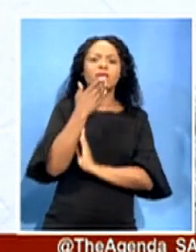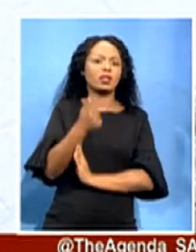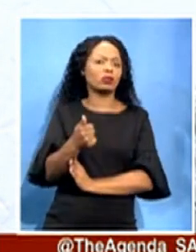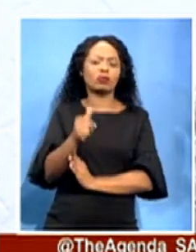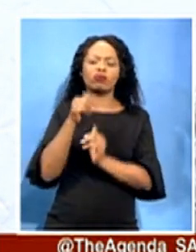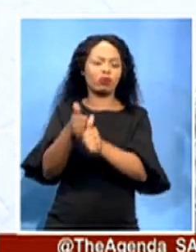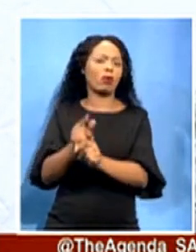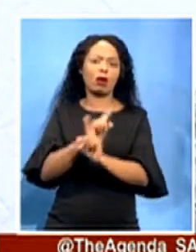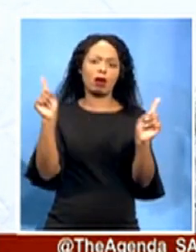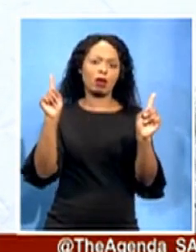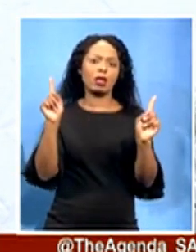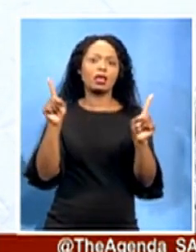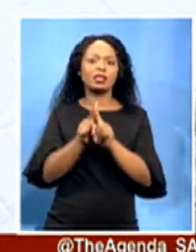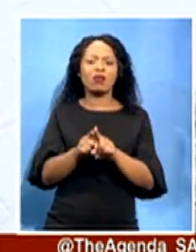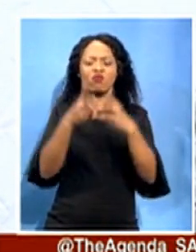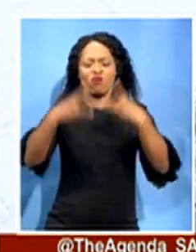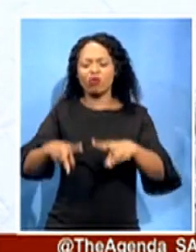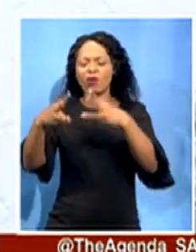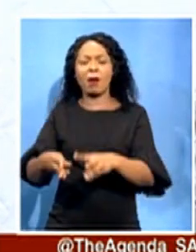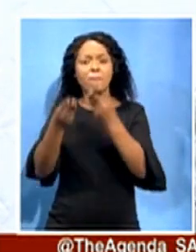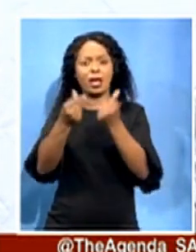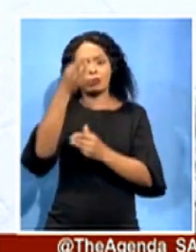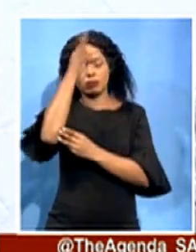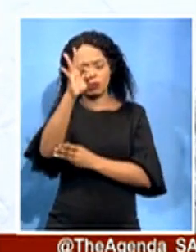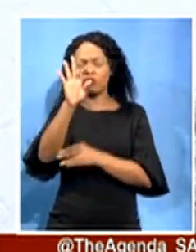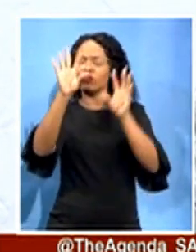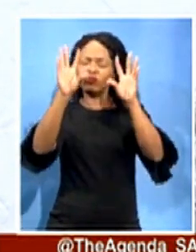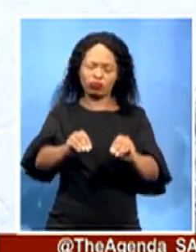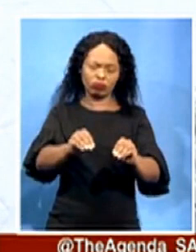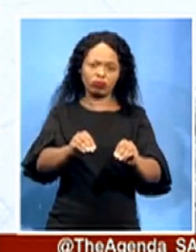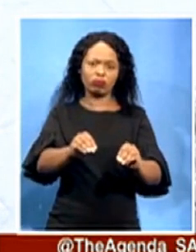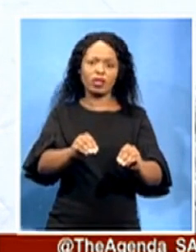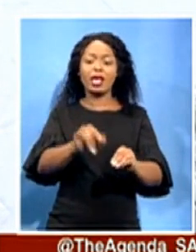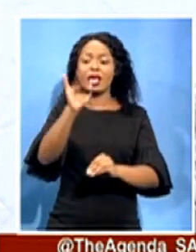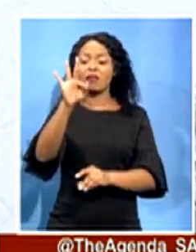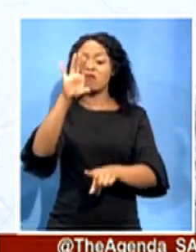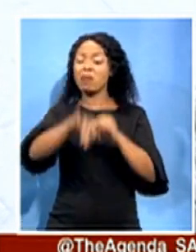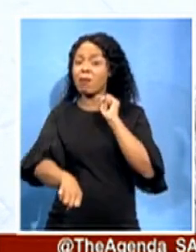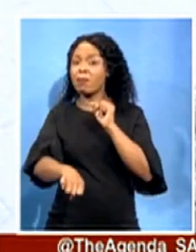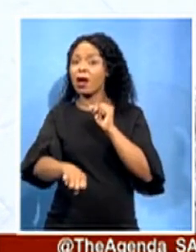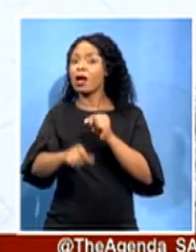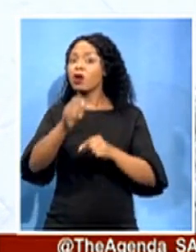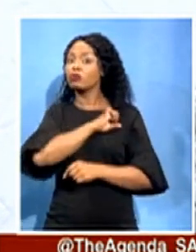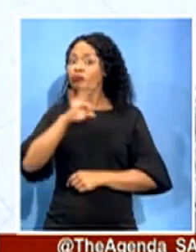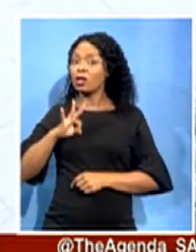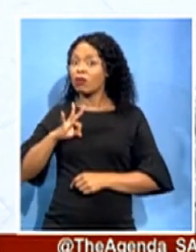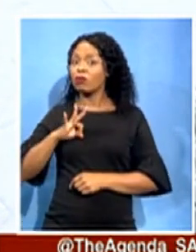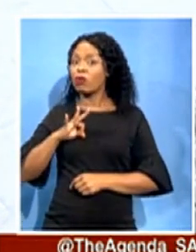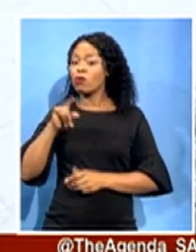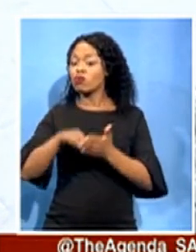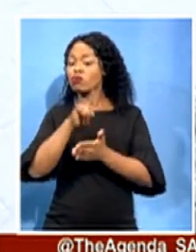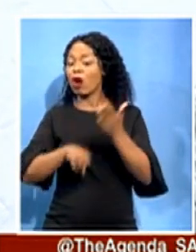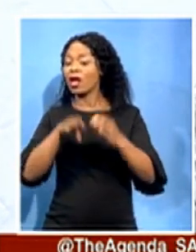There shall be no protection for any official who commits wrong. The audit outcome by the provincial